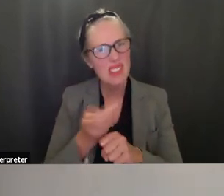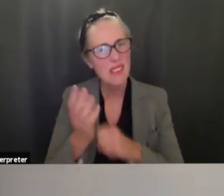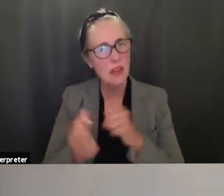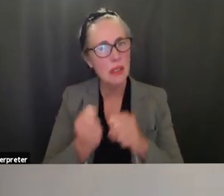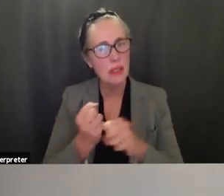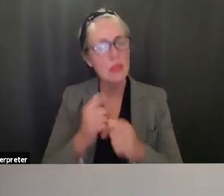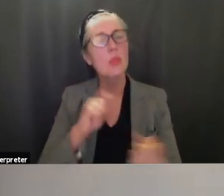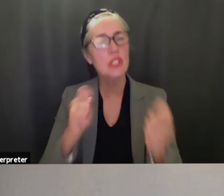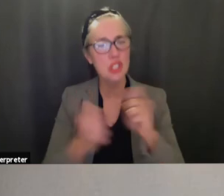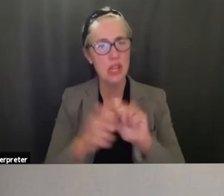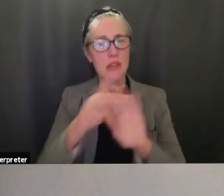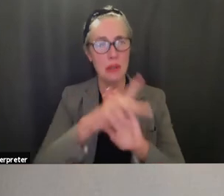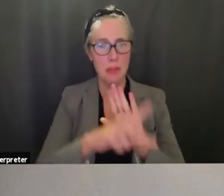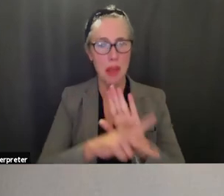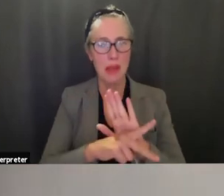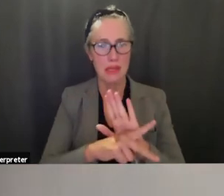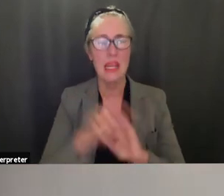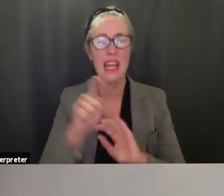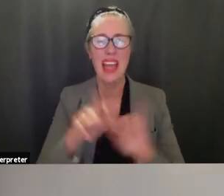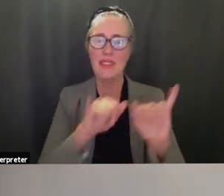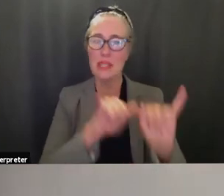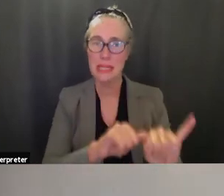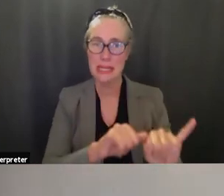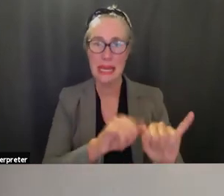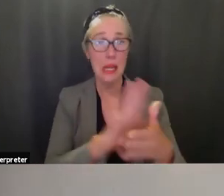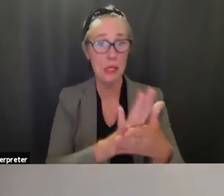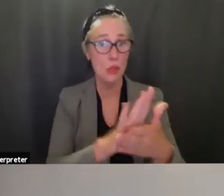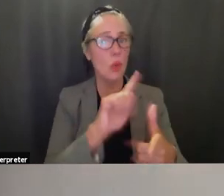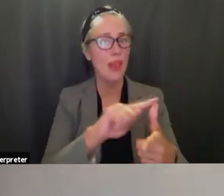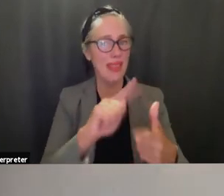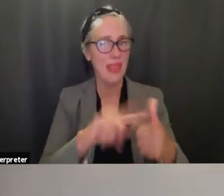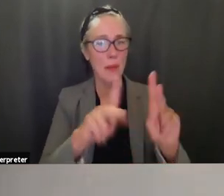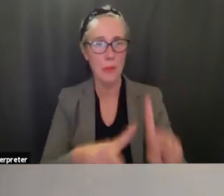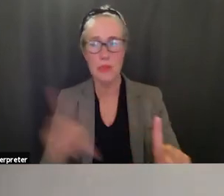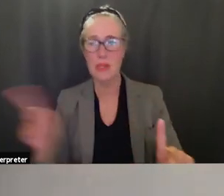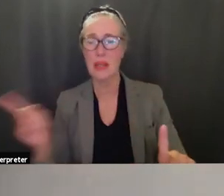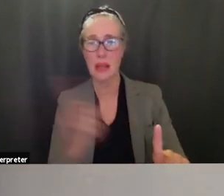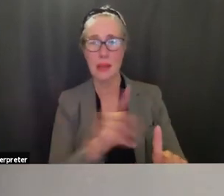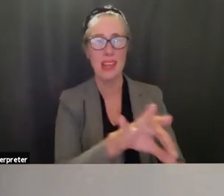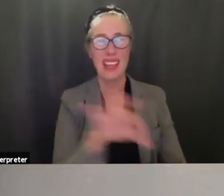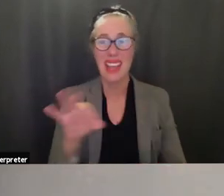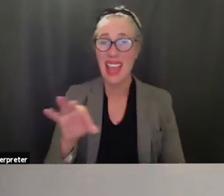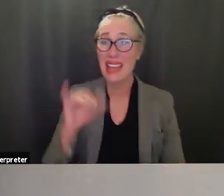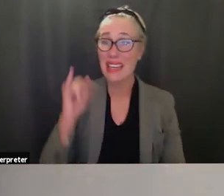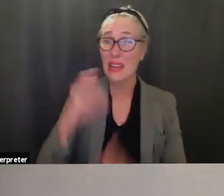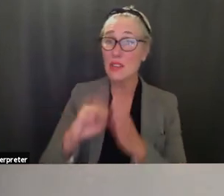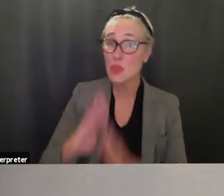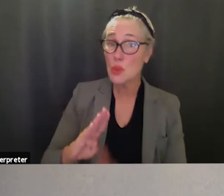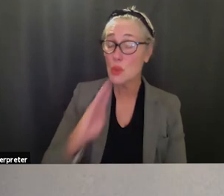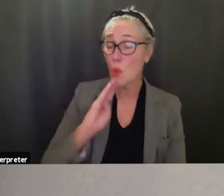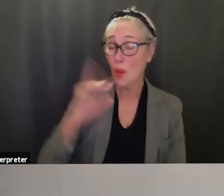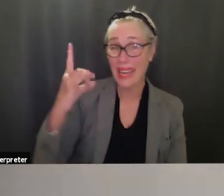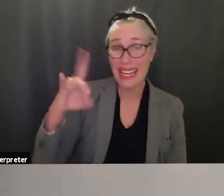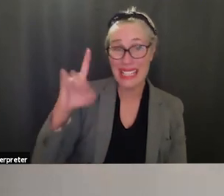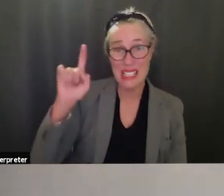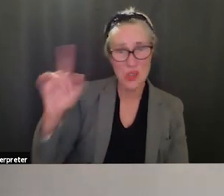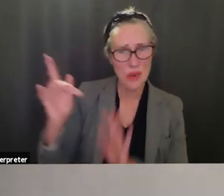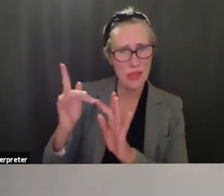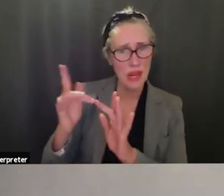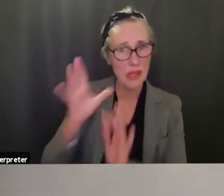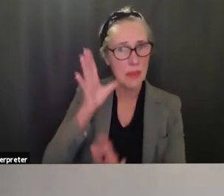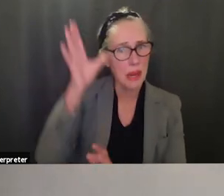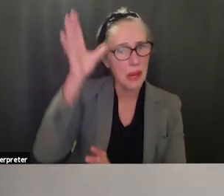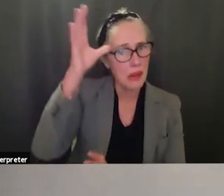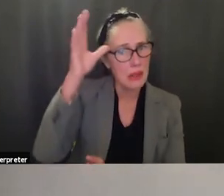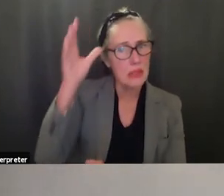and those students that are 18 year olds do we treat them a little bit differently so do we have to contact their parents or are we just